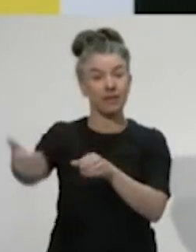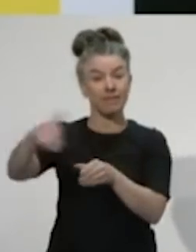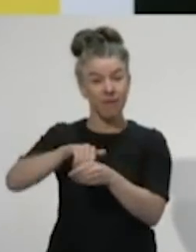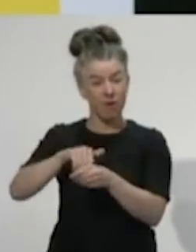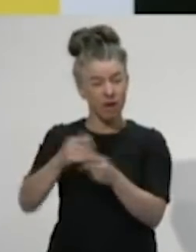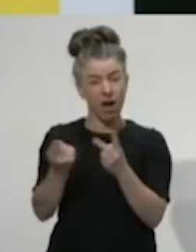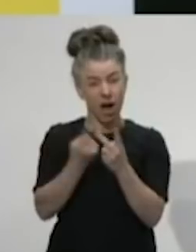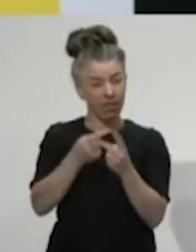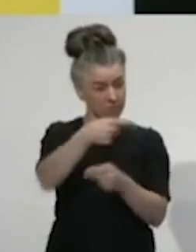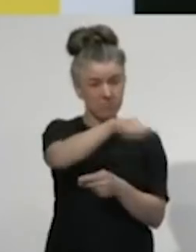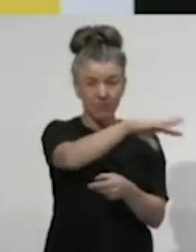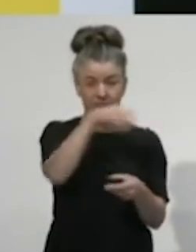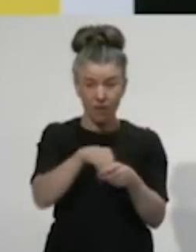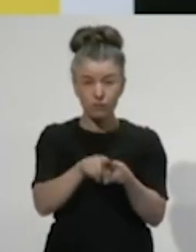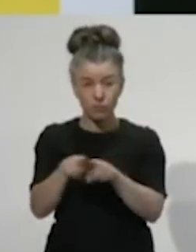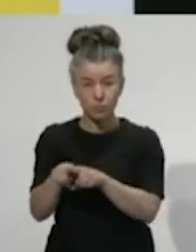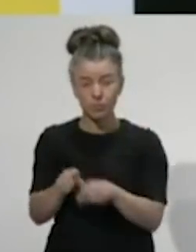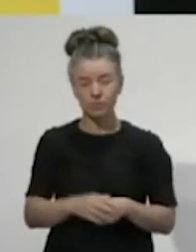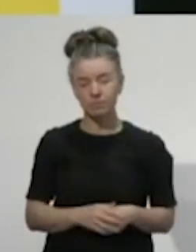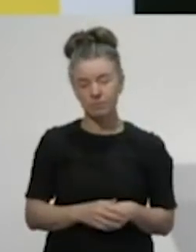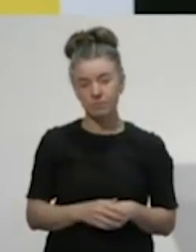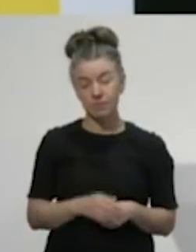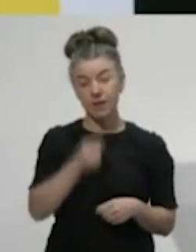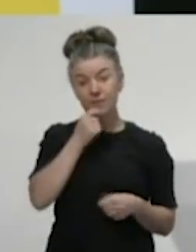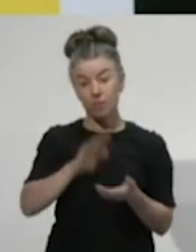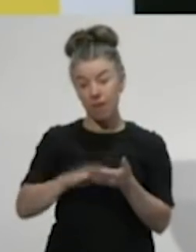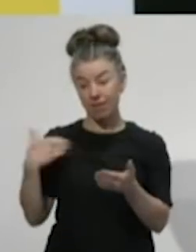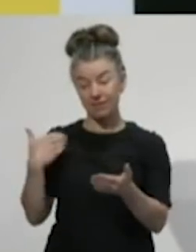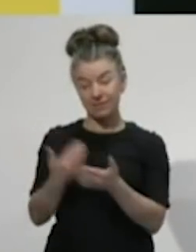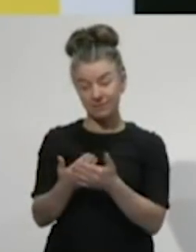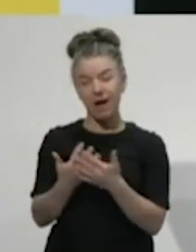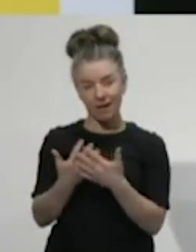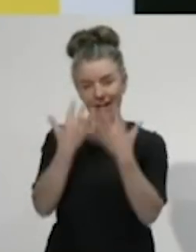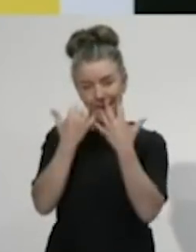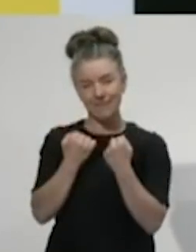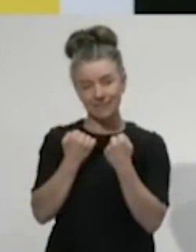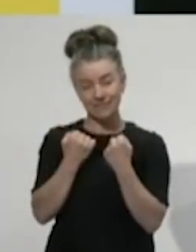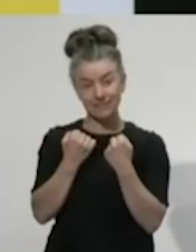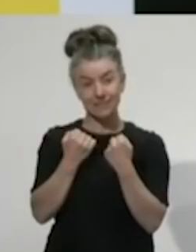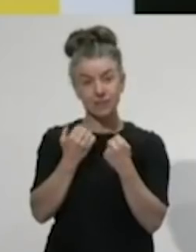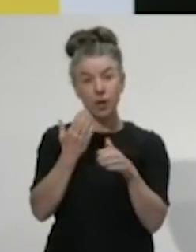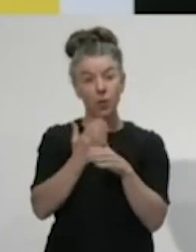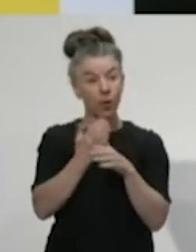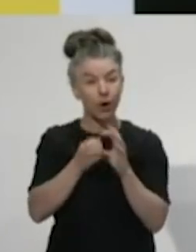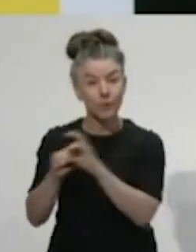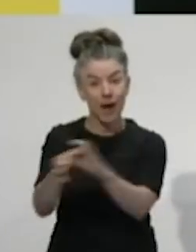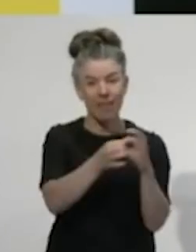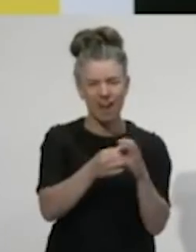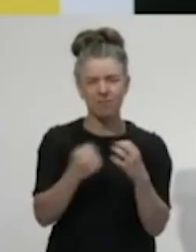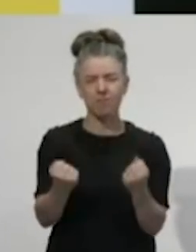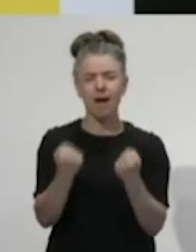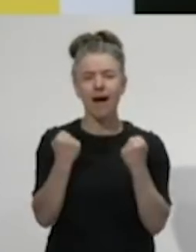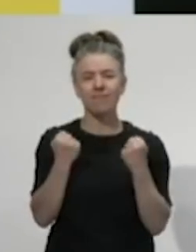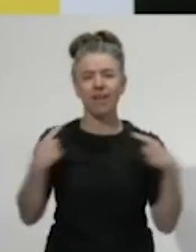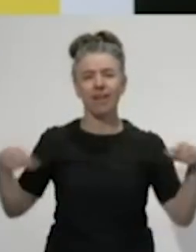it will be broader too. If anything, the last few months have shown us that united, we are a formidable force. When